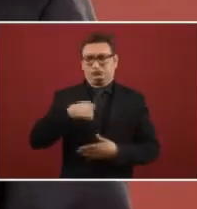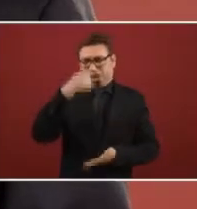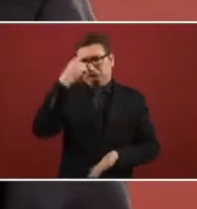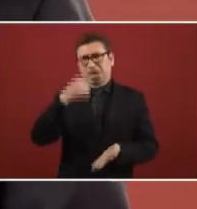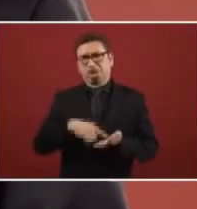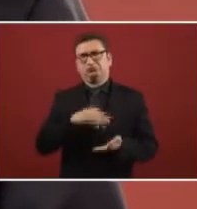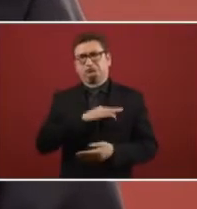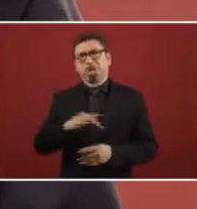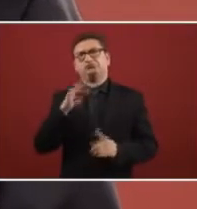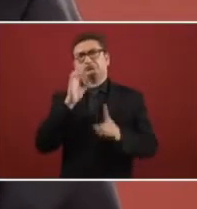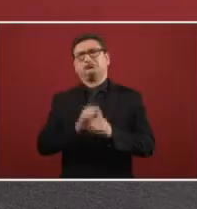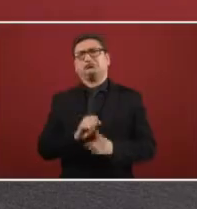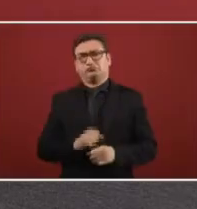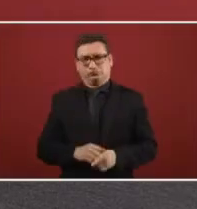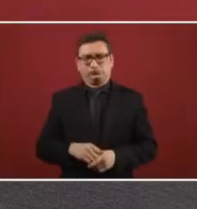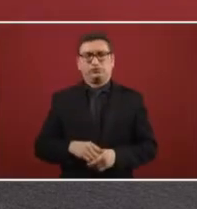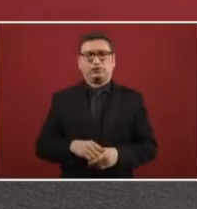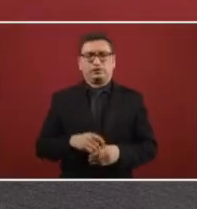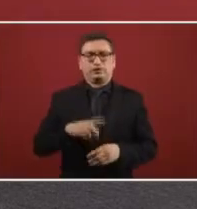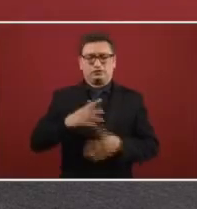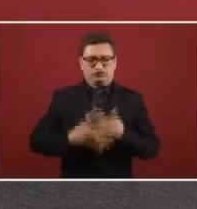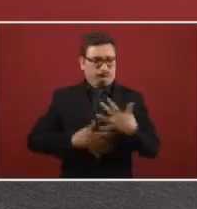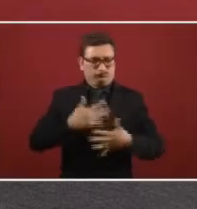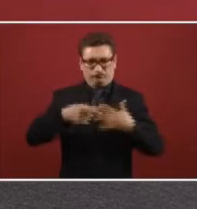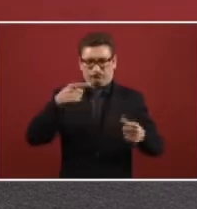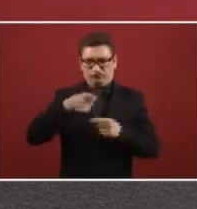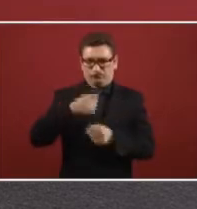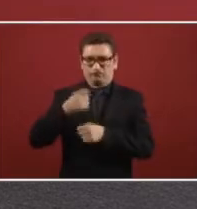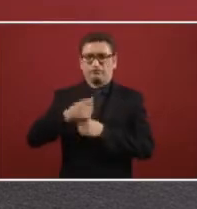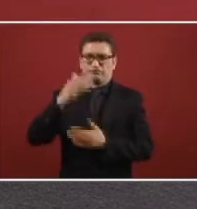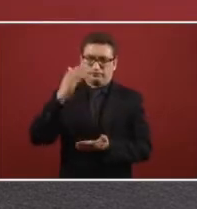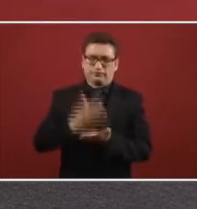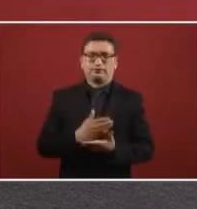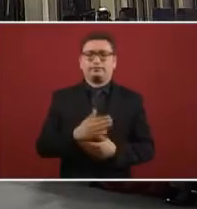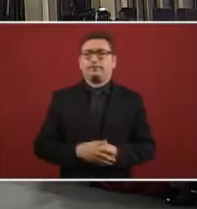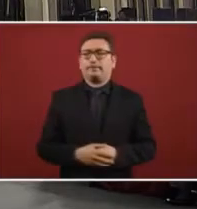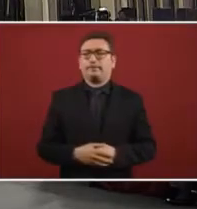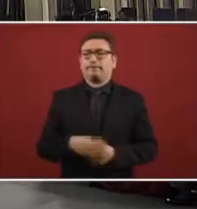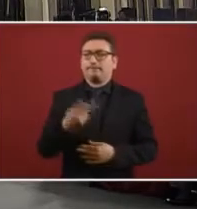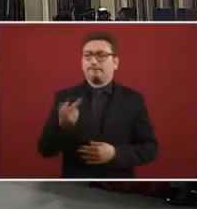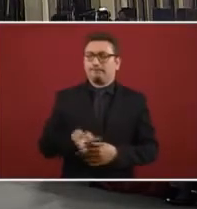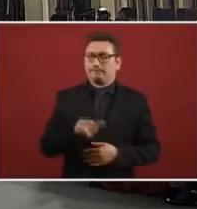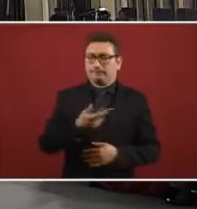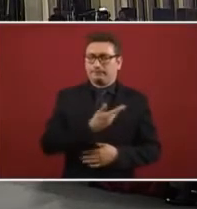country. And I believe we are going to gain to detain this violence.